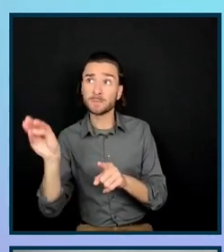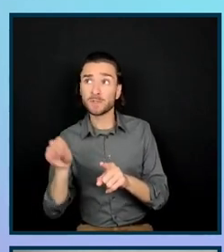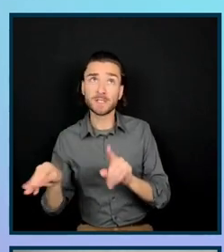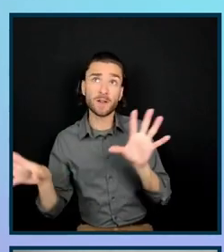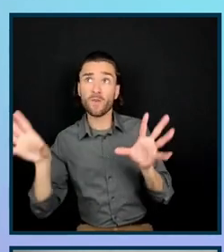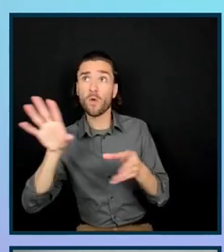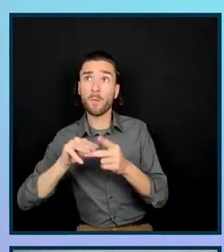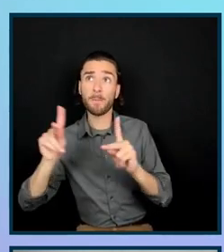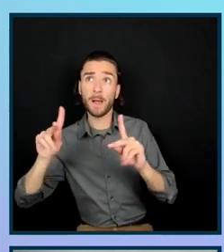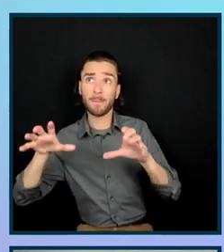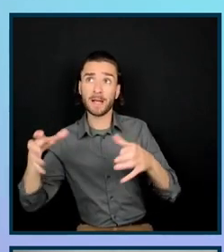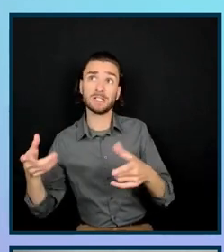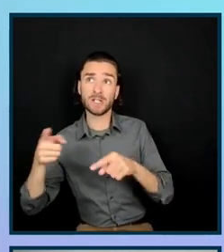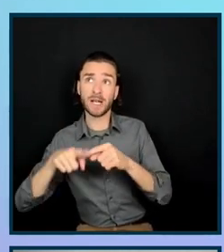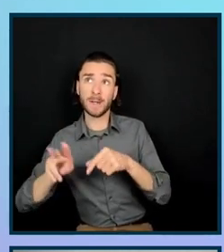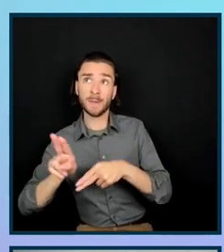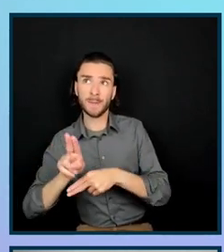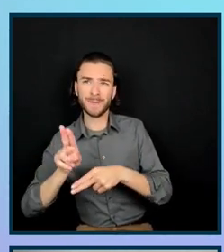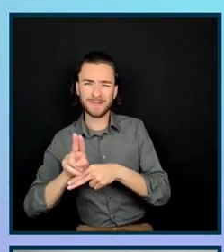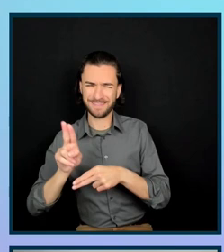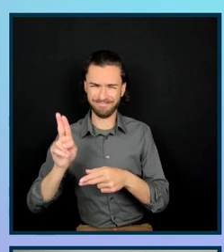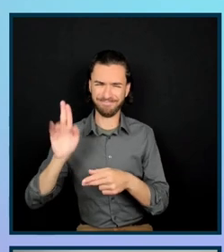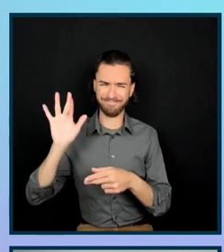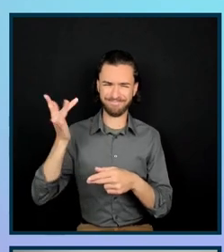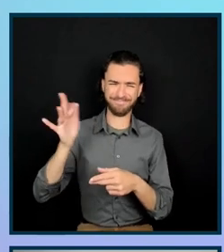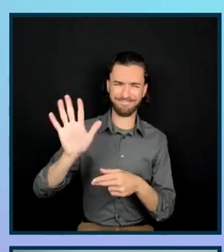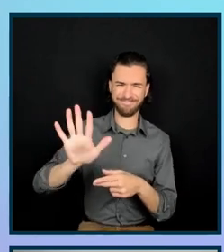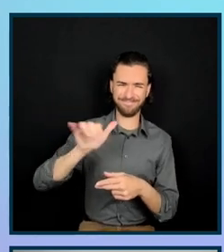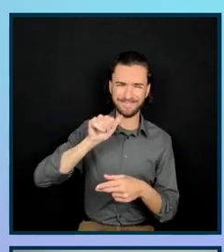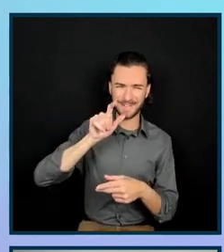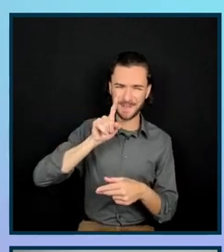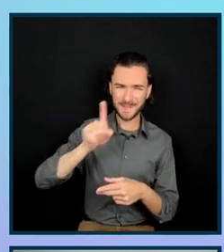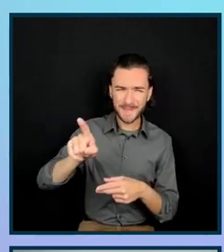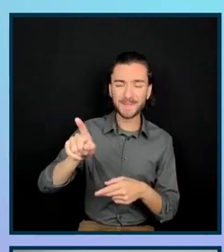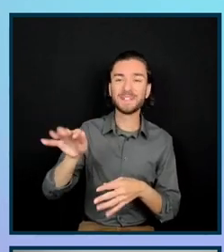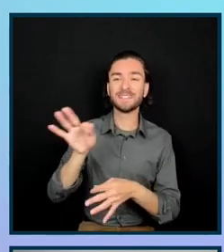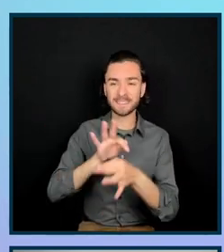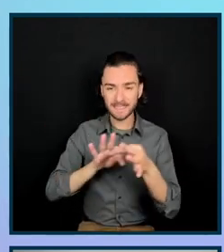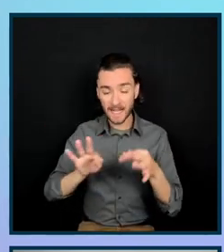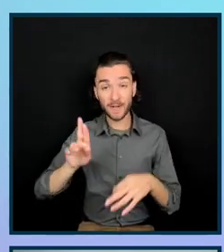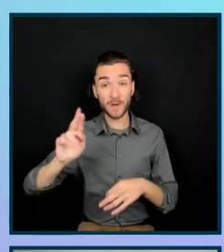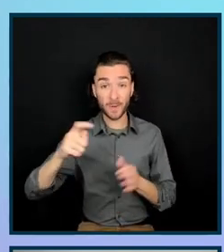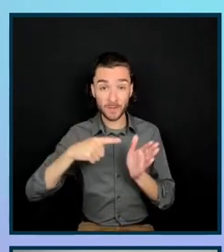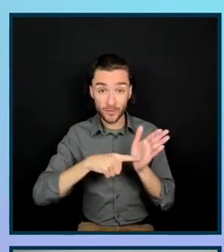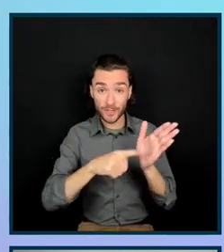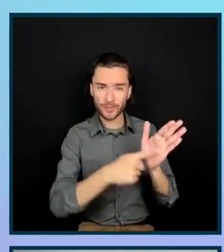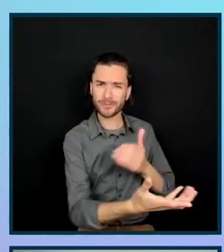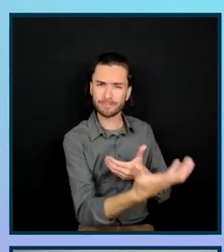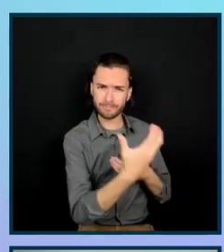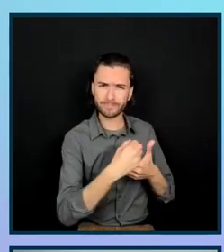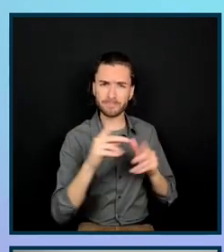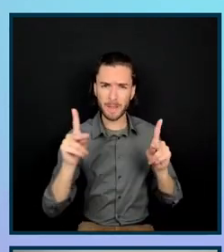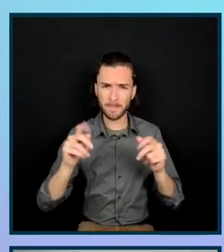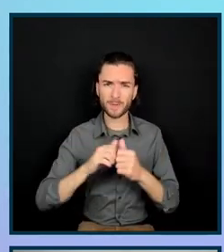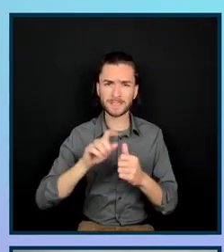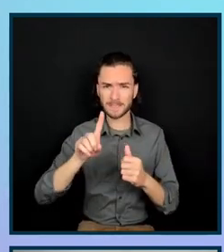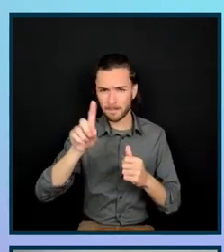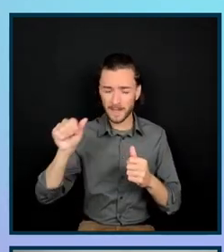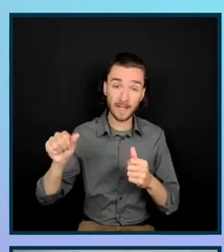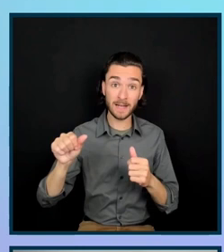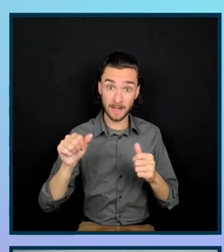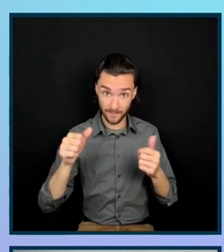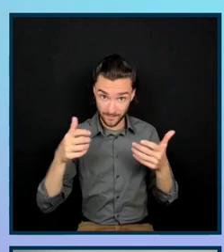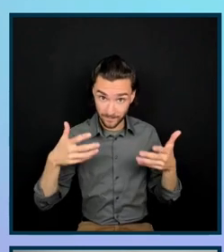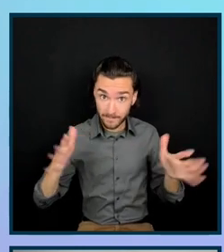can't enjoy it, right? So, include people with disabilities in your UX research and in your designs and you're going to end up creating